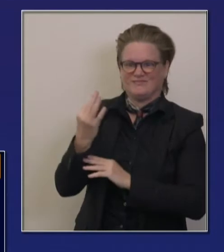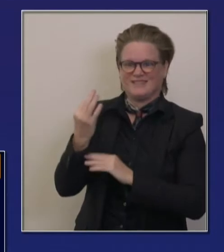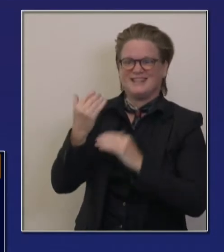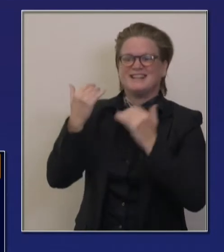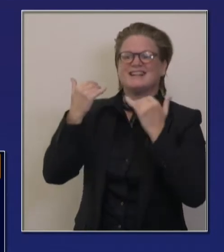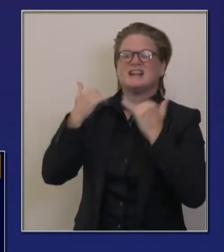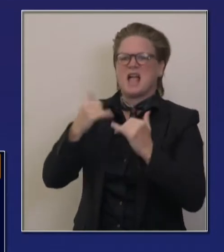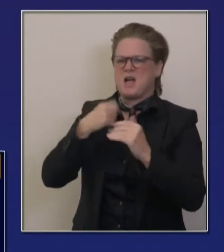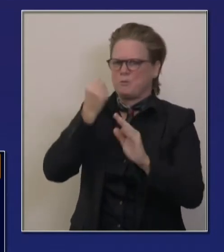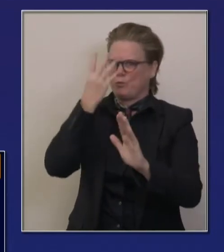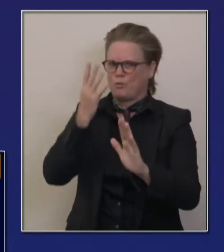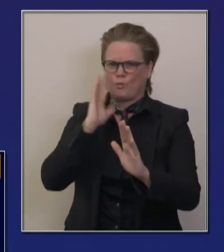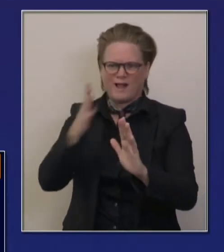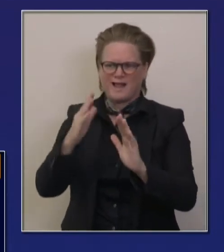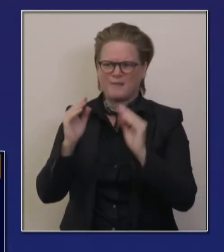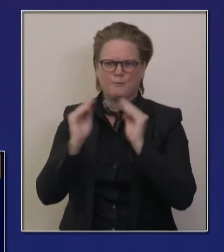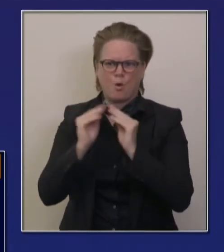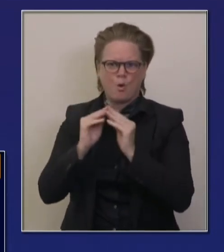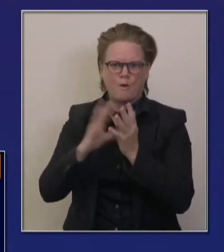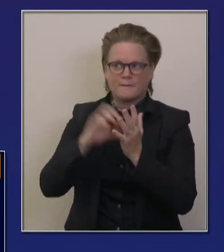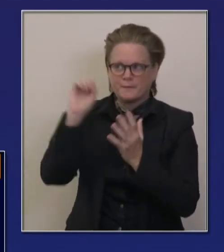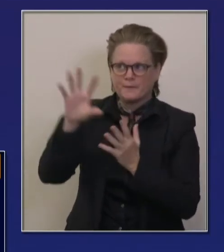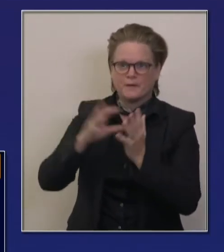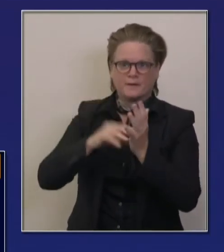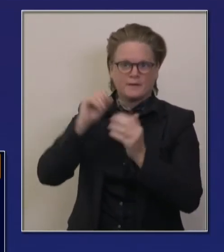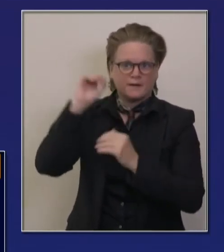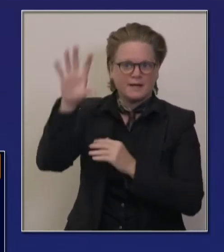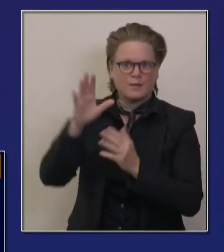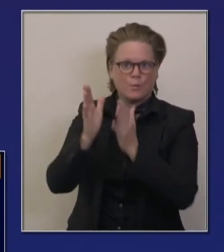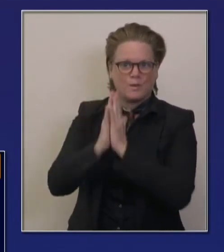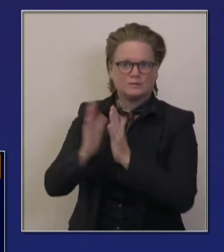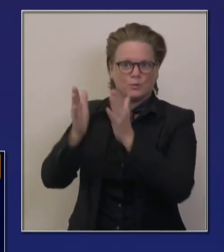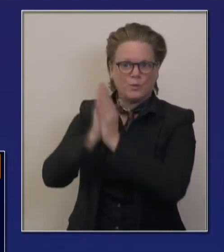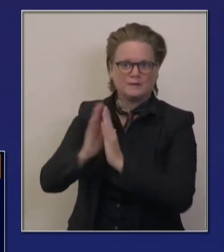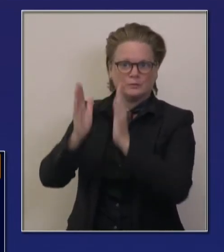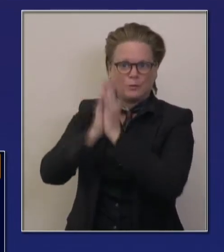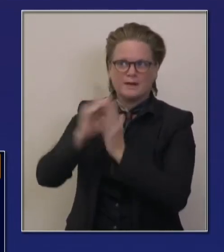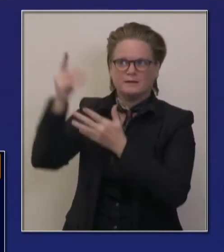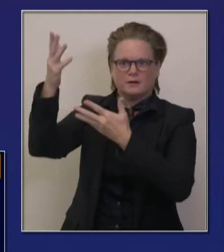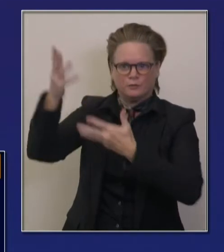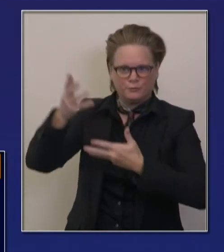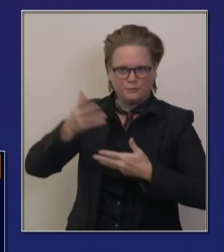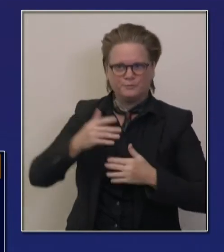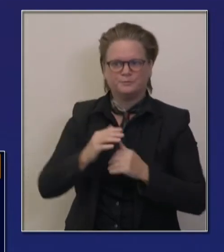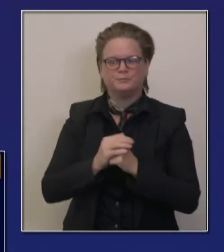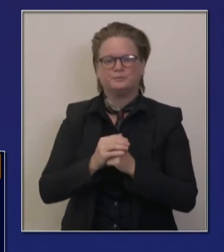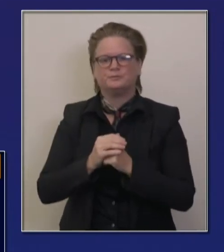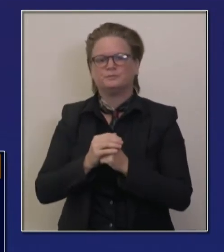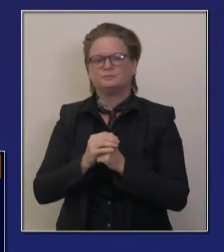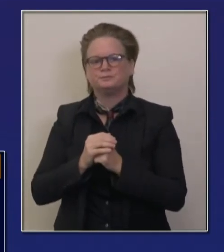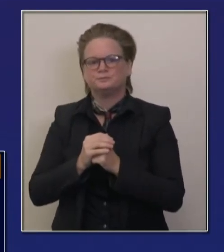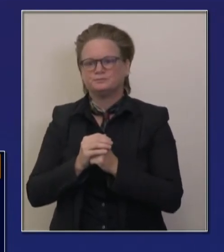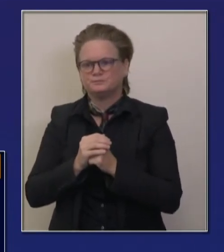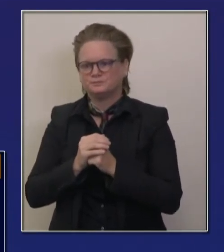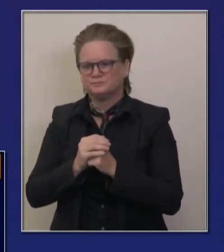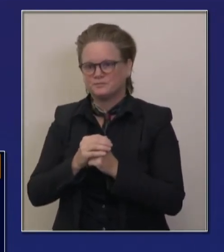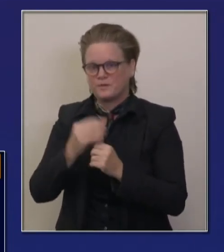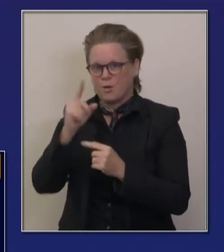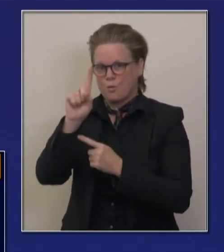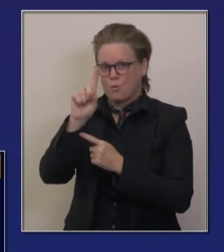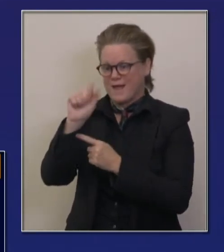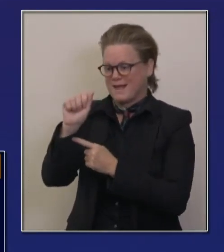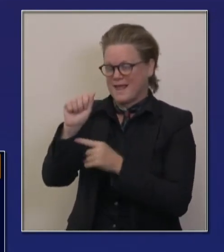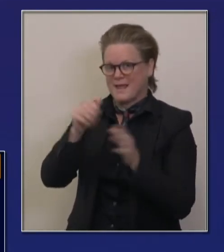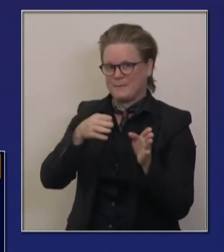bulk of it last Friday, we put up that plan, what we refer to as plan 1a. If you want to take a look at the